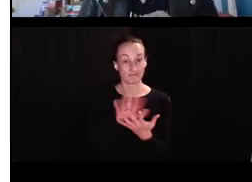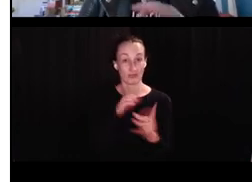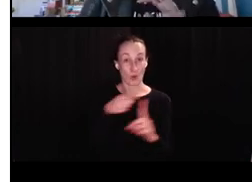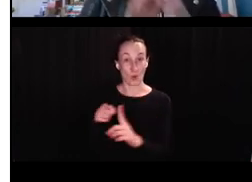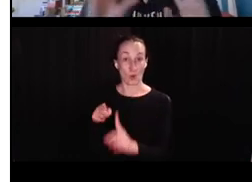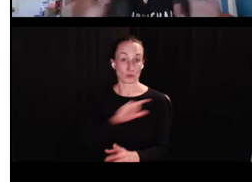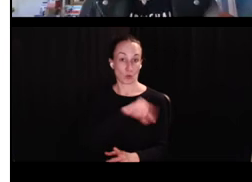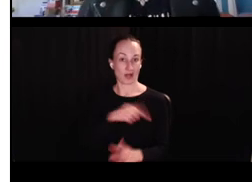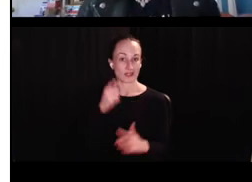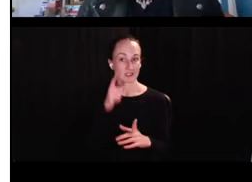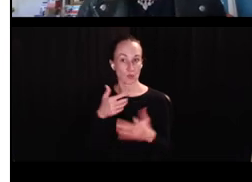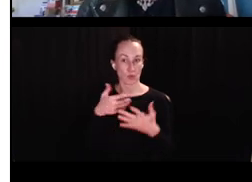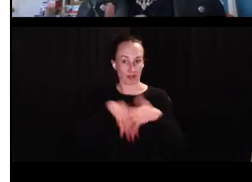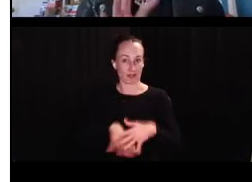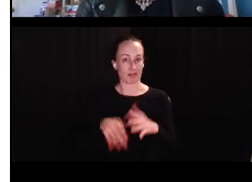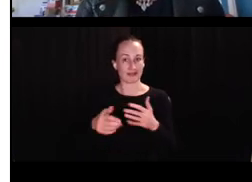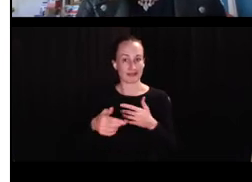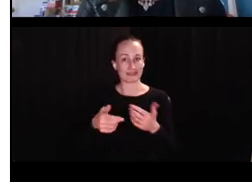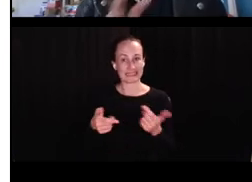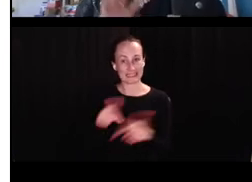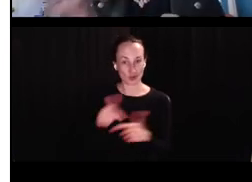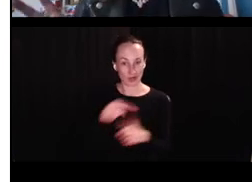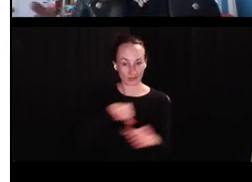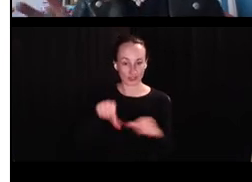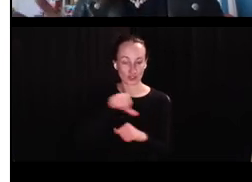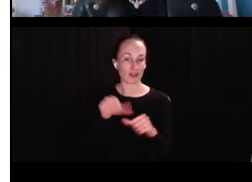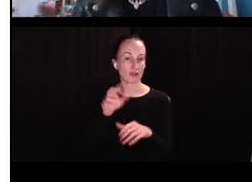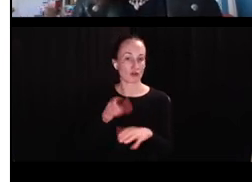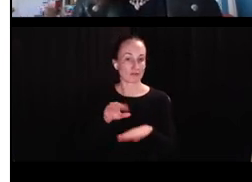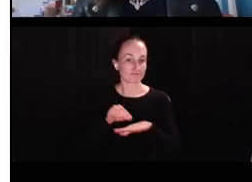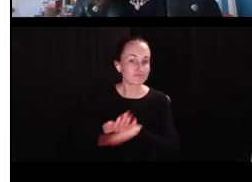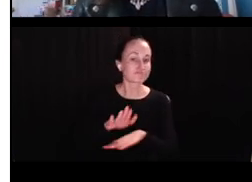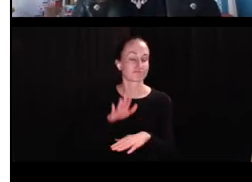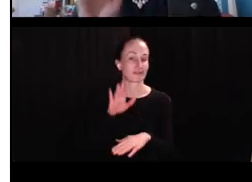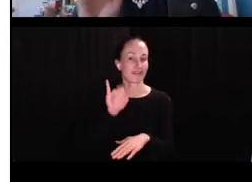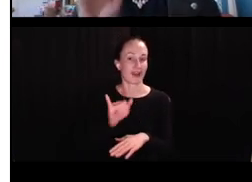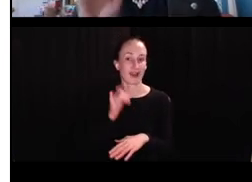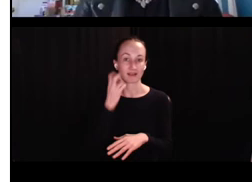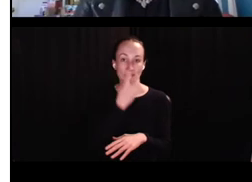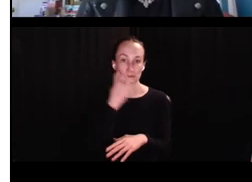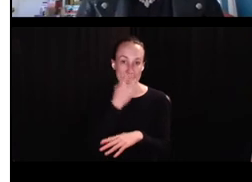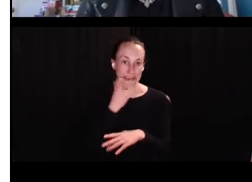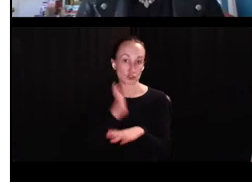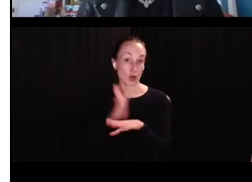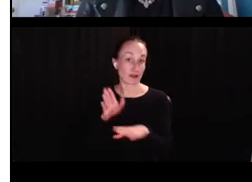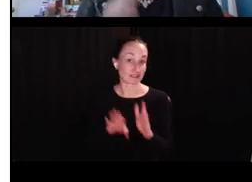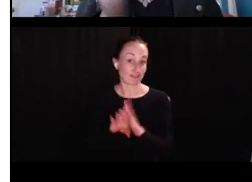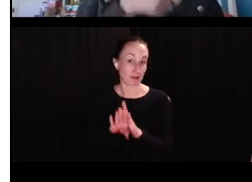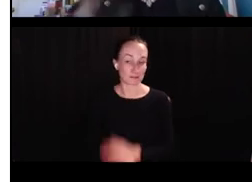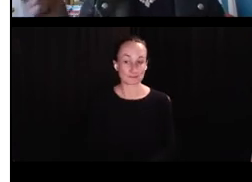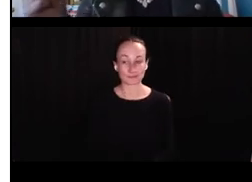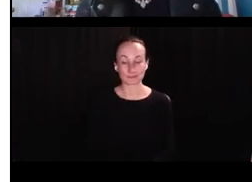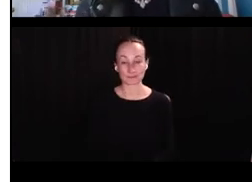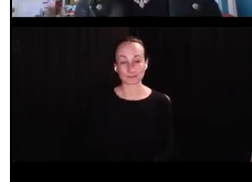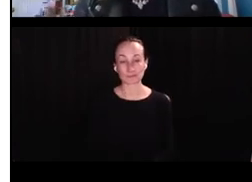So I think they'll interact and play an important role in estimating these over-regularizations when they will appear in speech